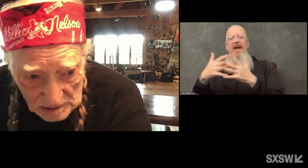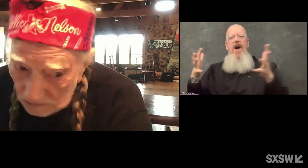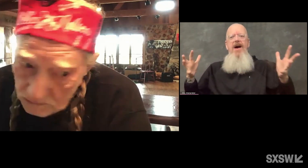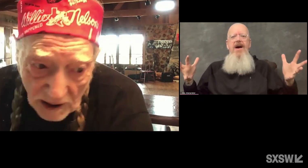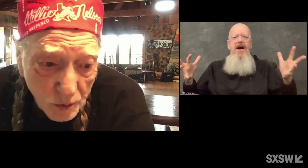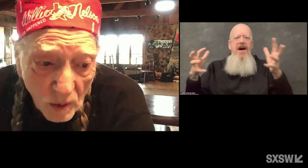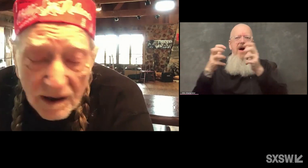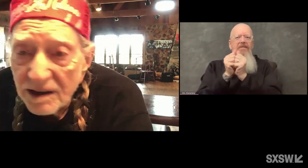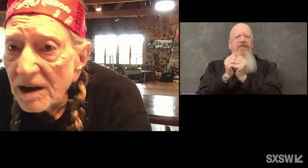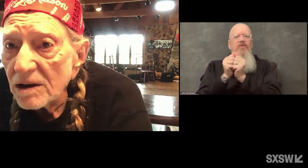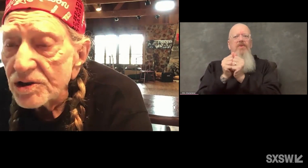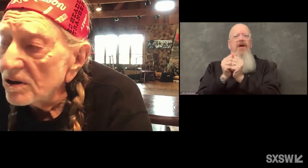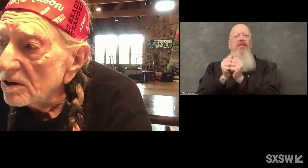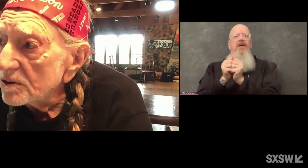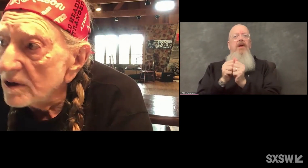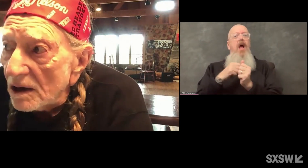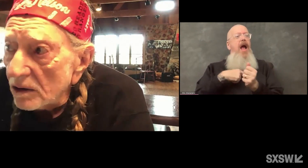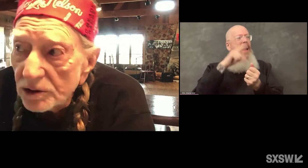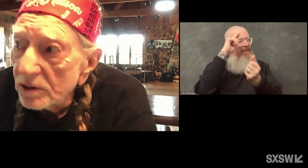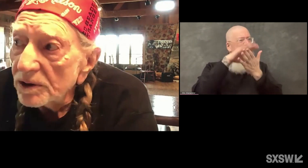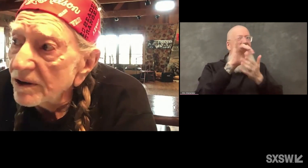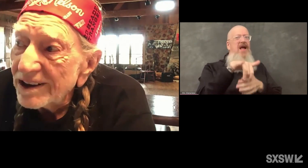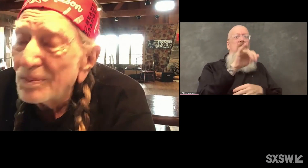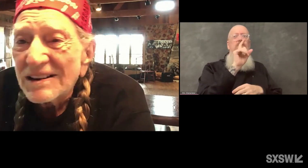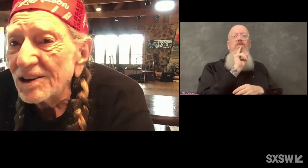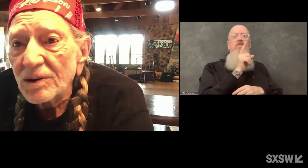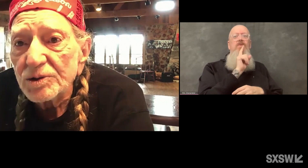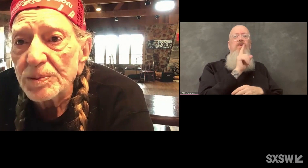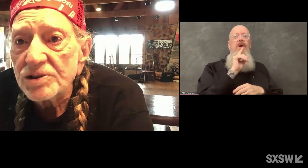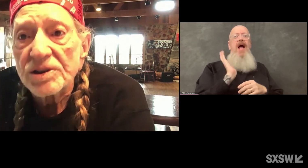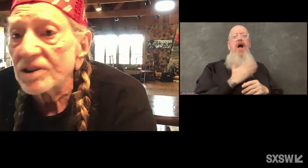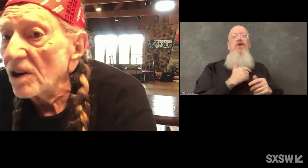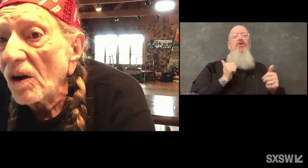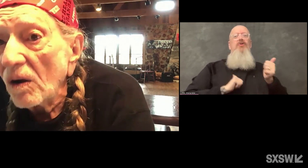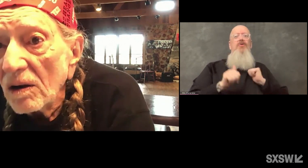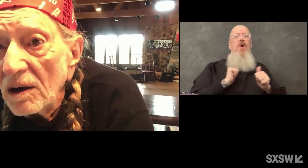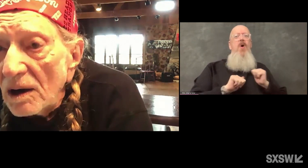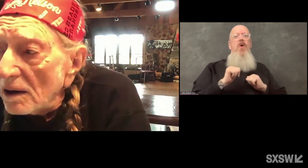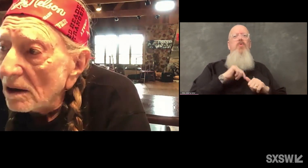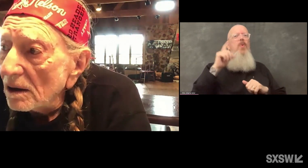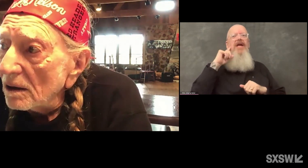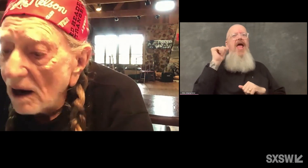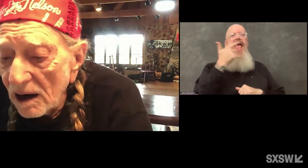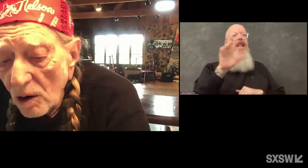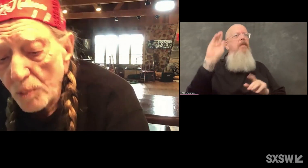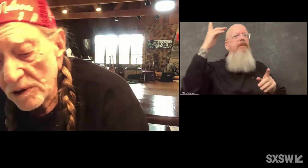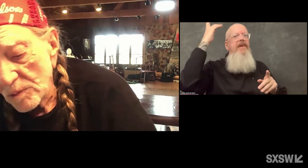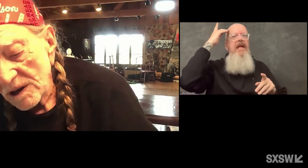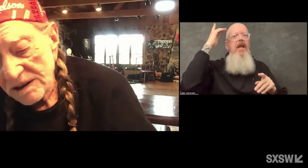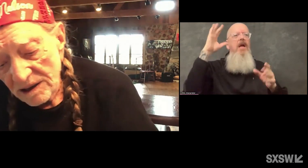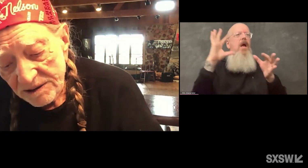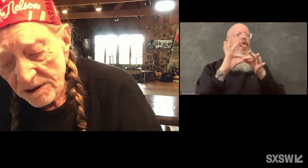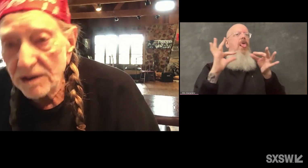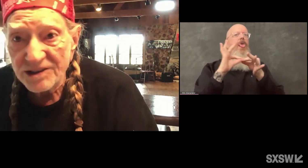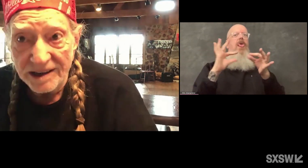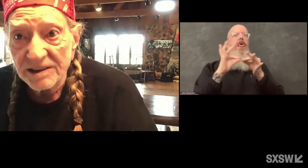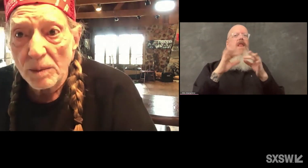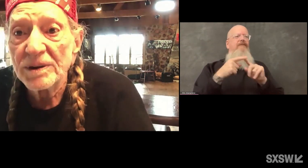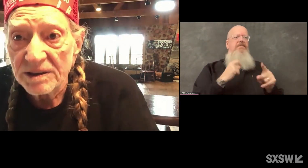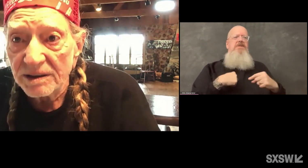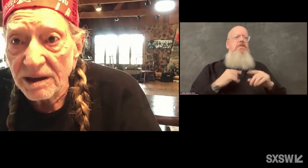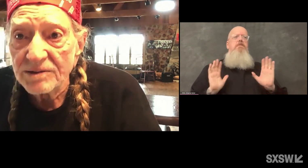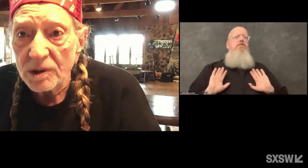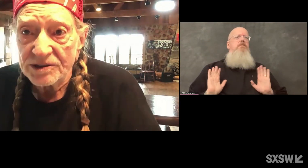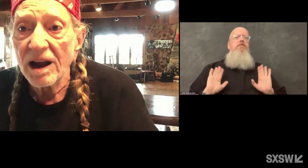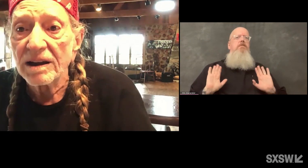why in our shows you don't hear any political speeches at all. I hope everybody out there is